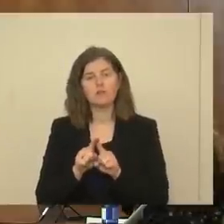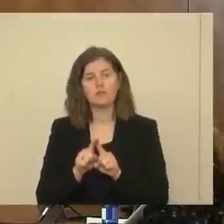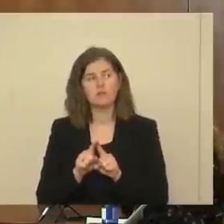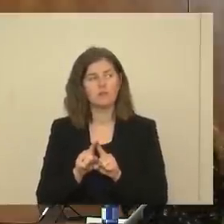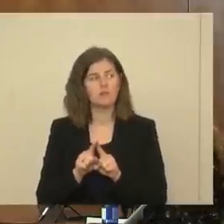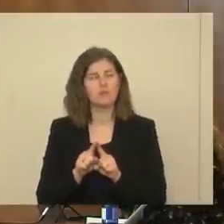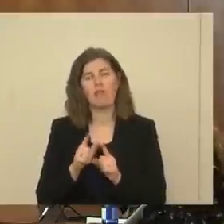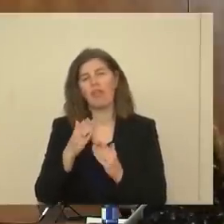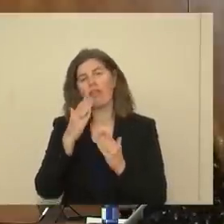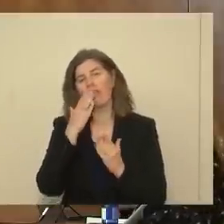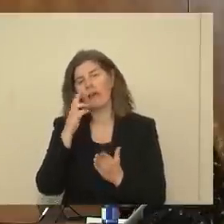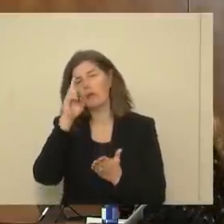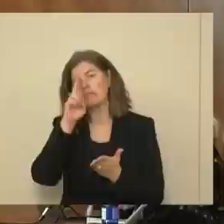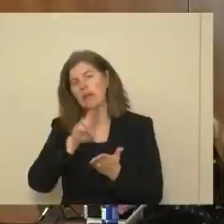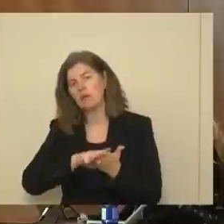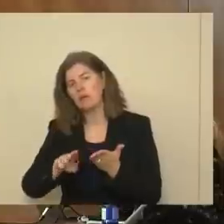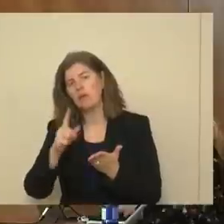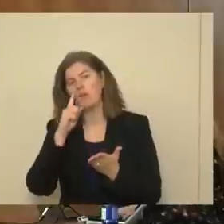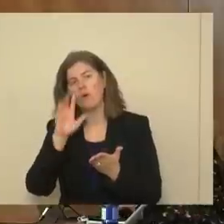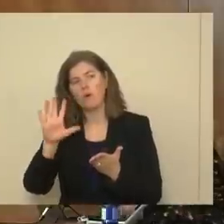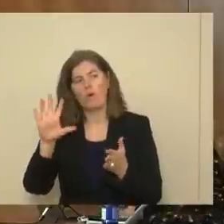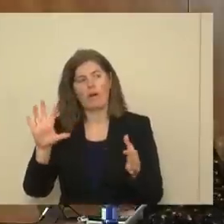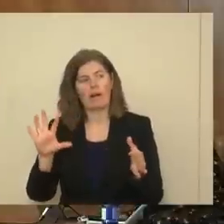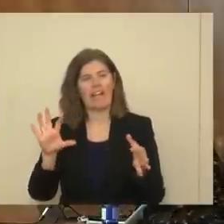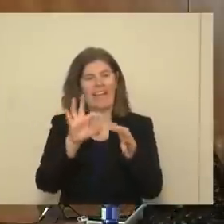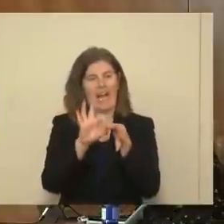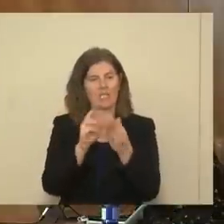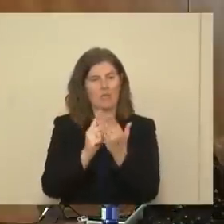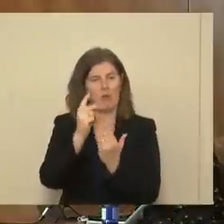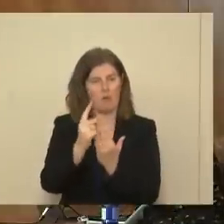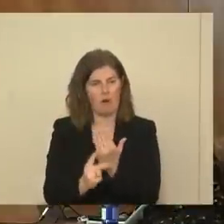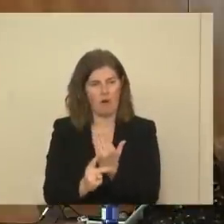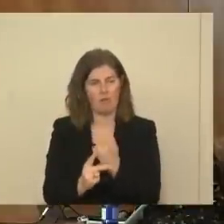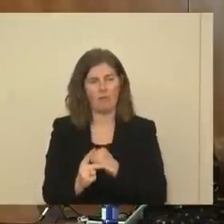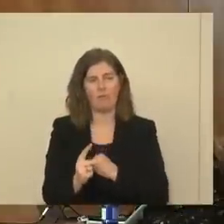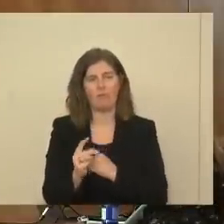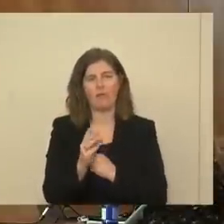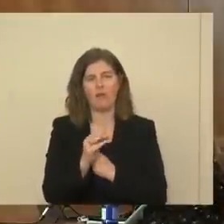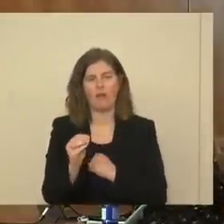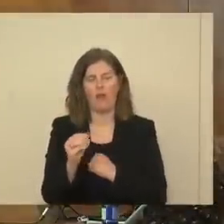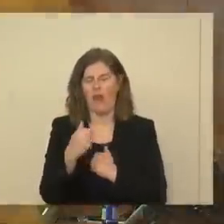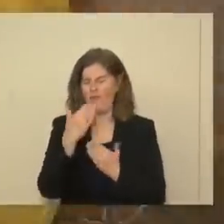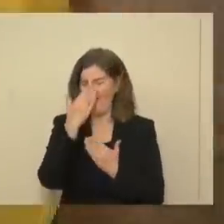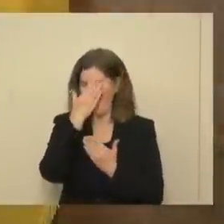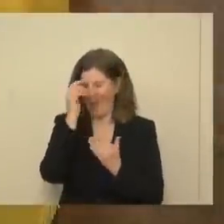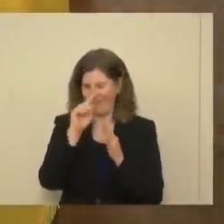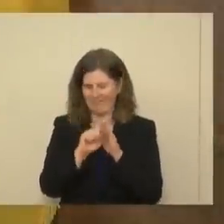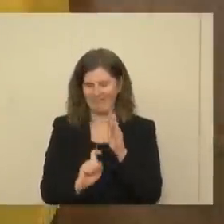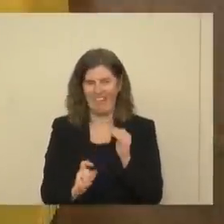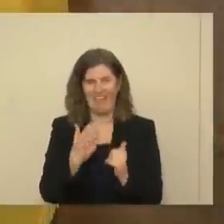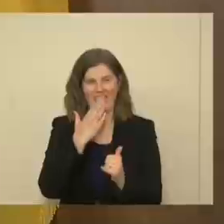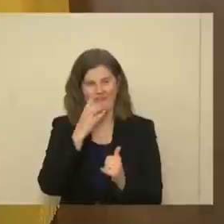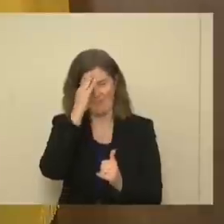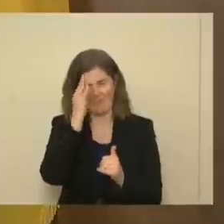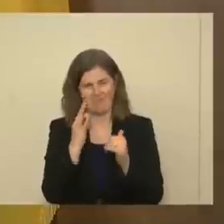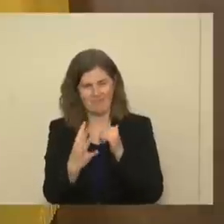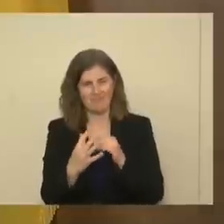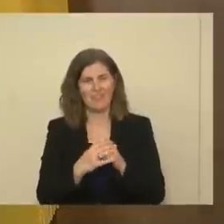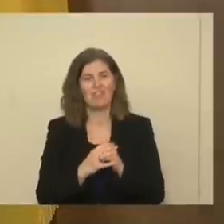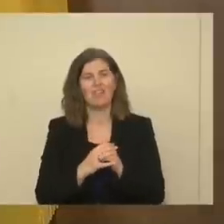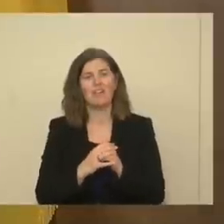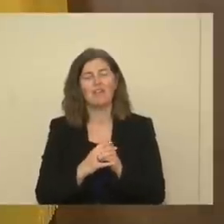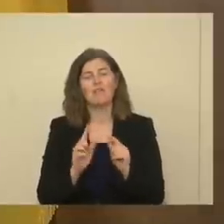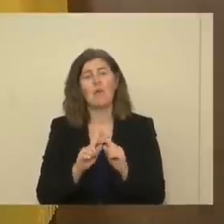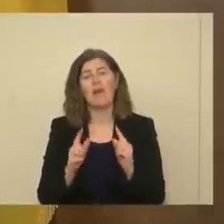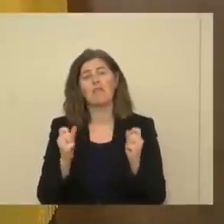thank you, Secretary, for your Connect program, and I forgot all about that, so I appreciate that. But we've got a